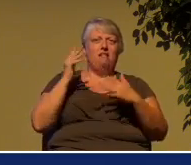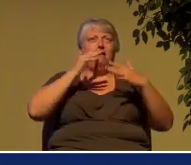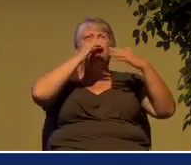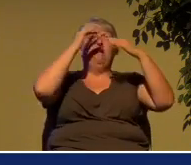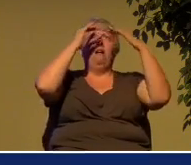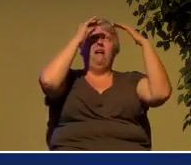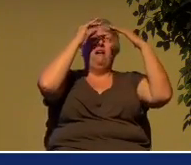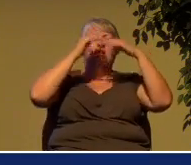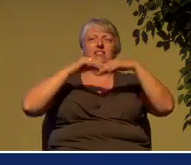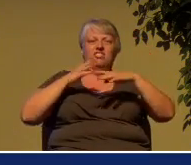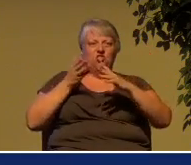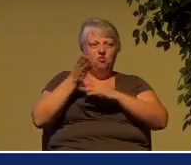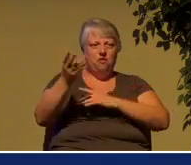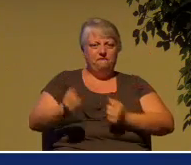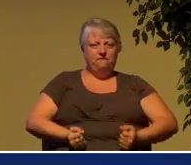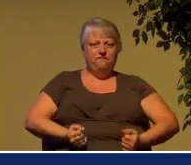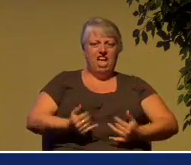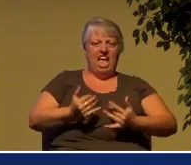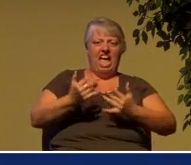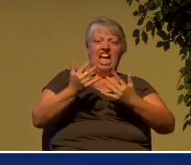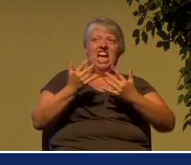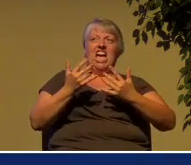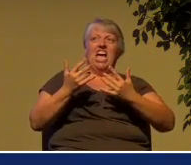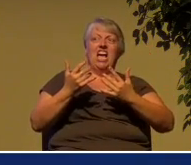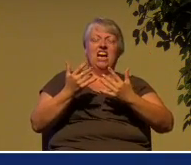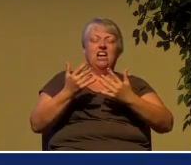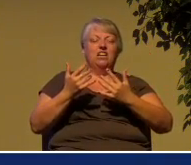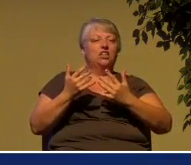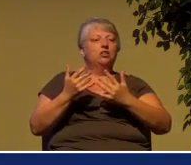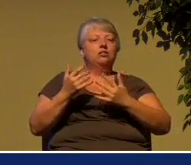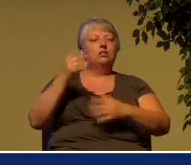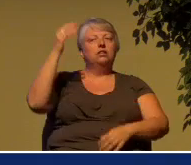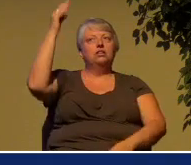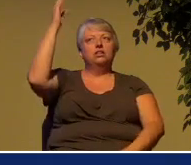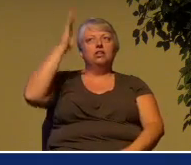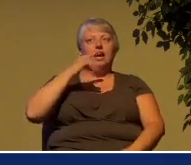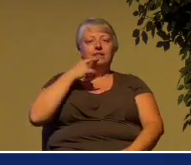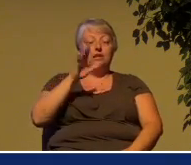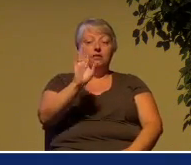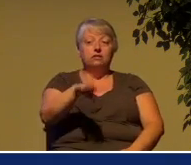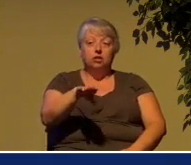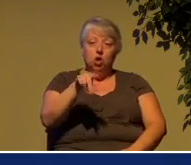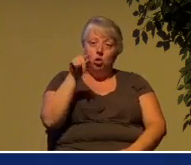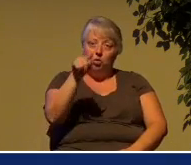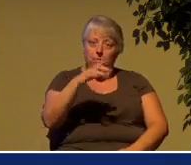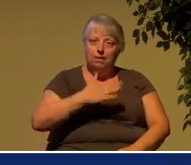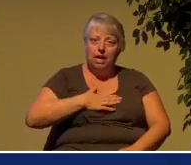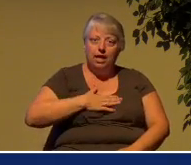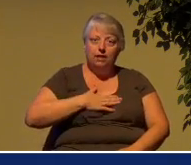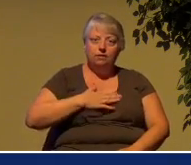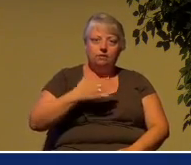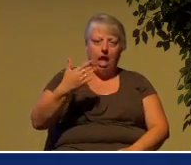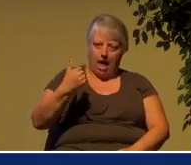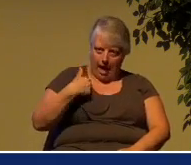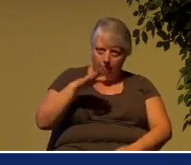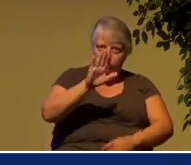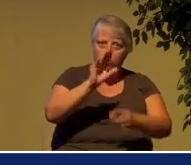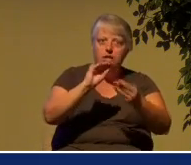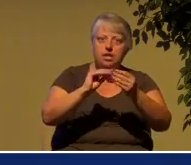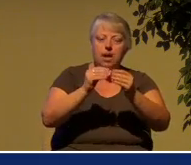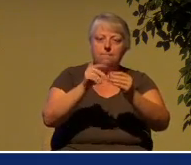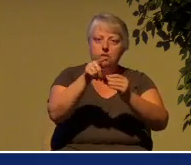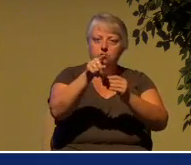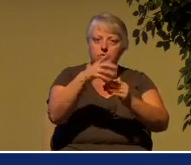are mine. I've got your number, and nobody can separate me